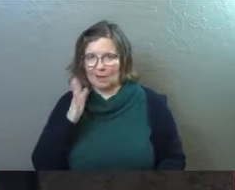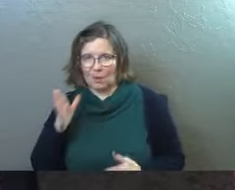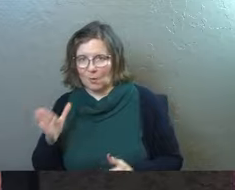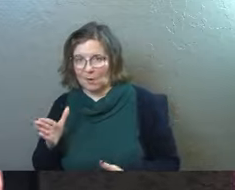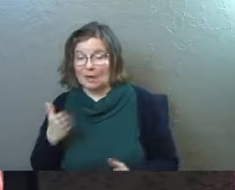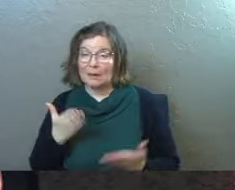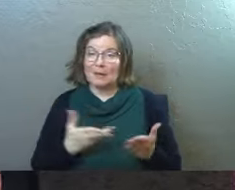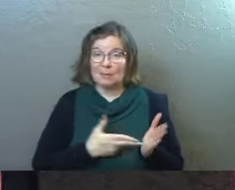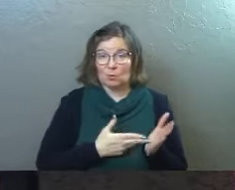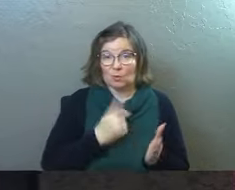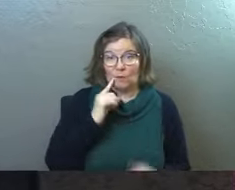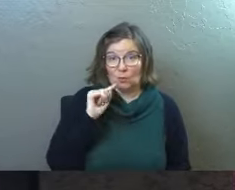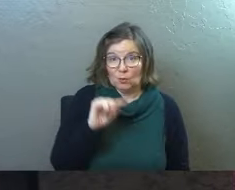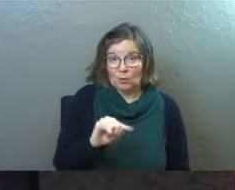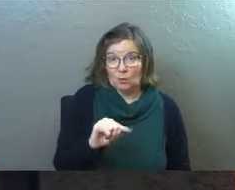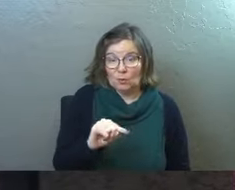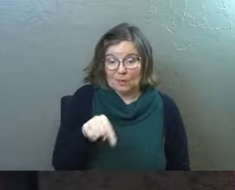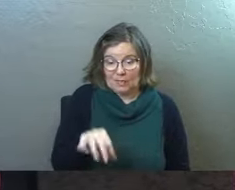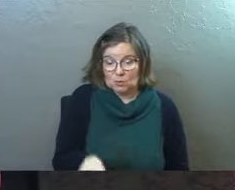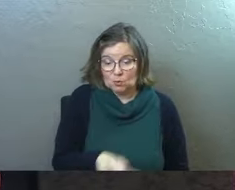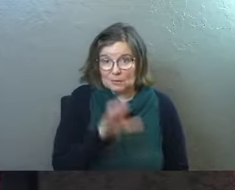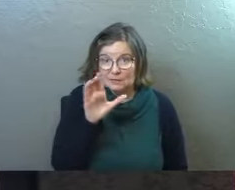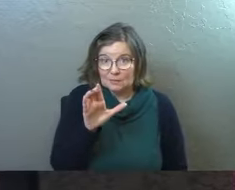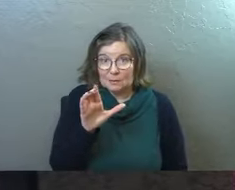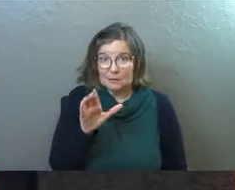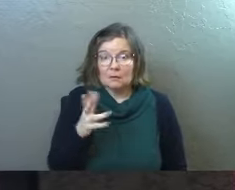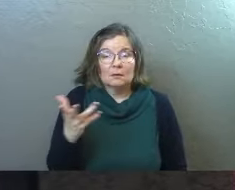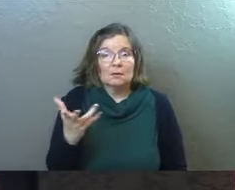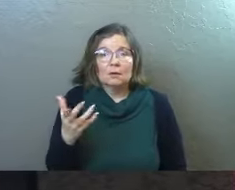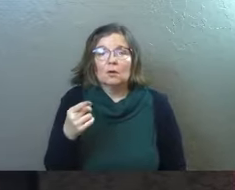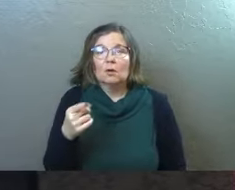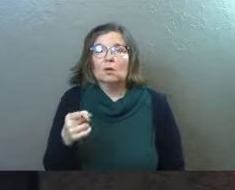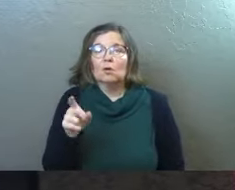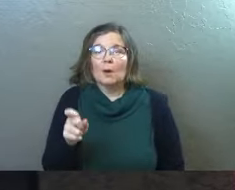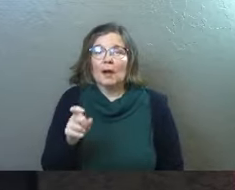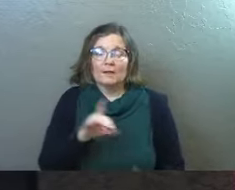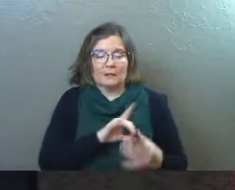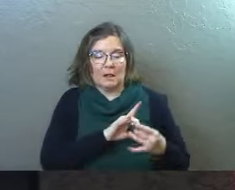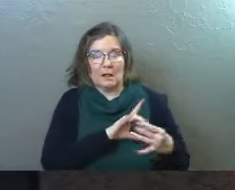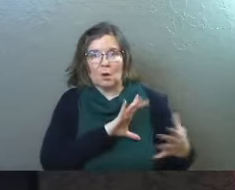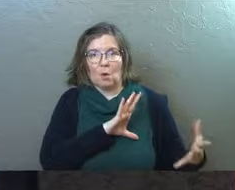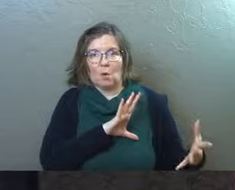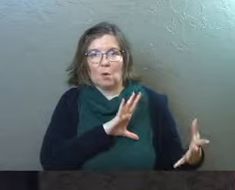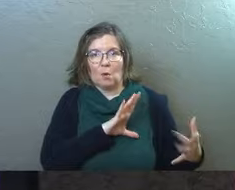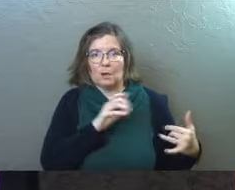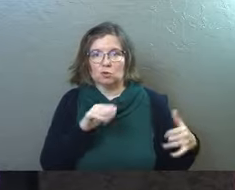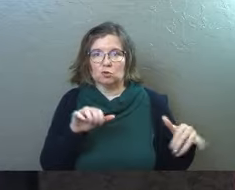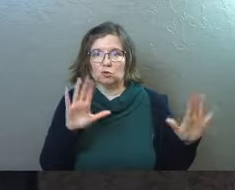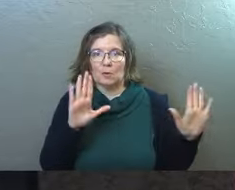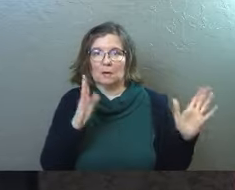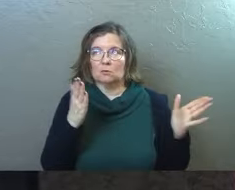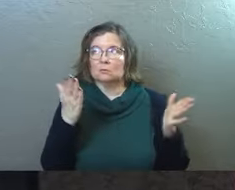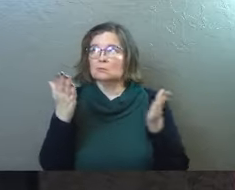and maybe the truth for you this Christmas is that you've got to let go and you've got to surrender it all.